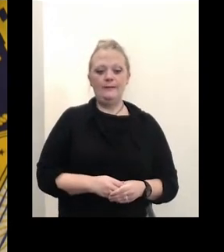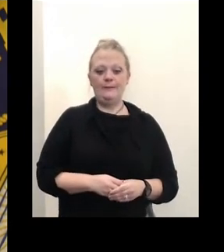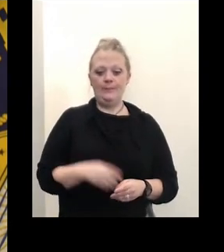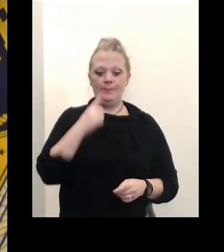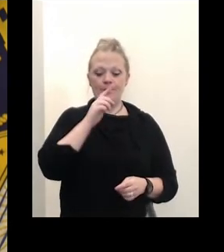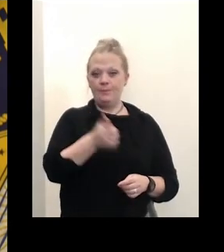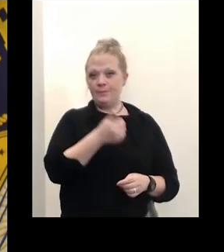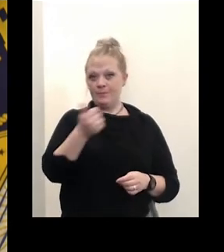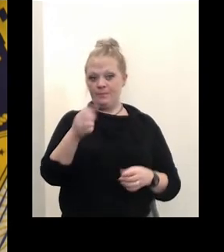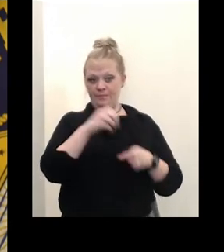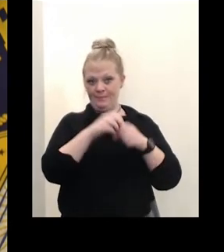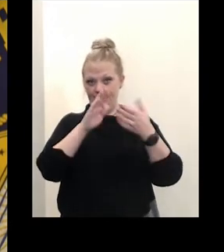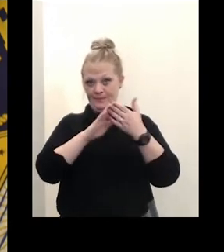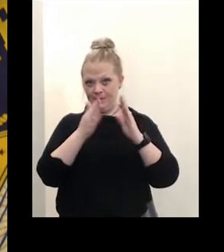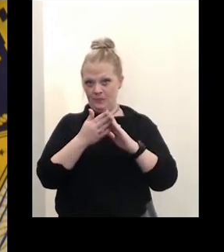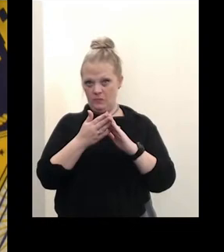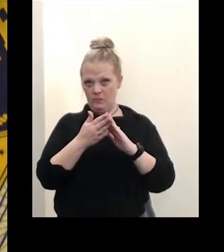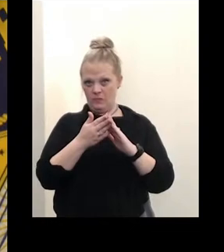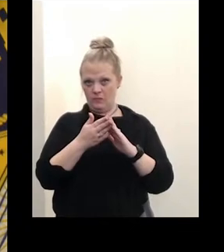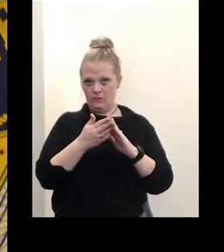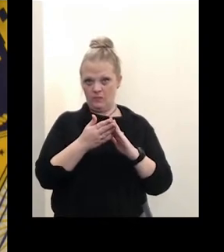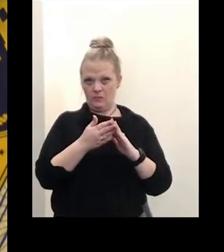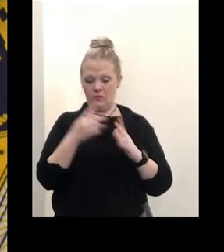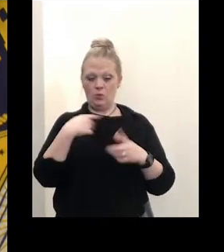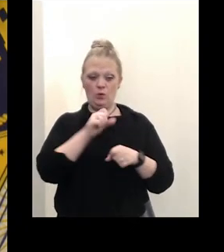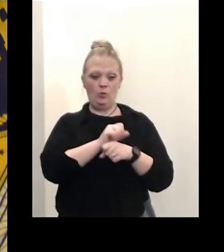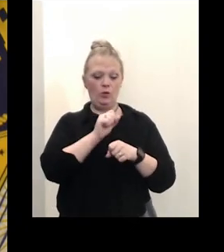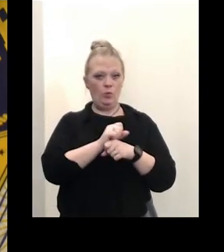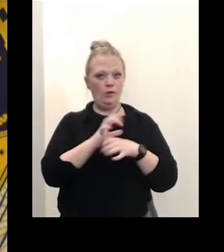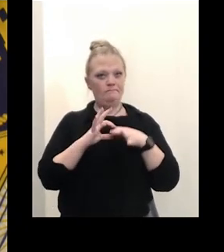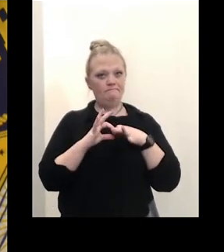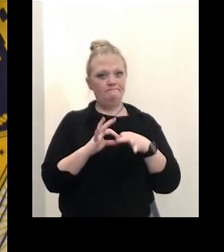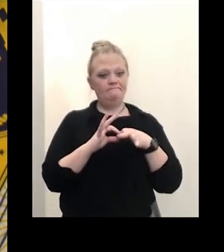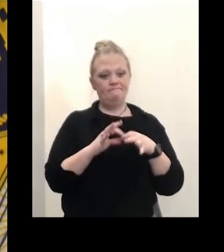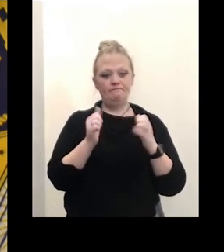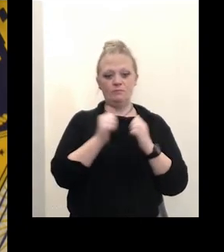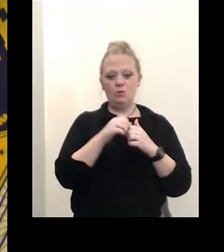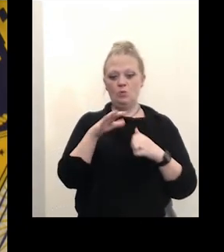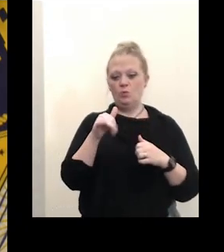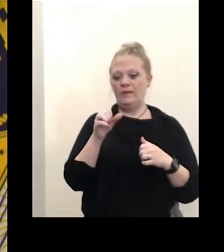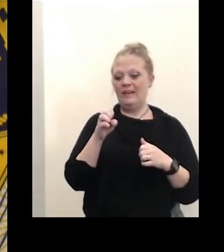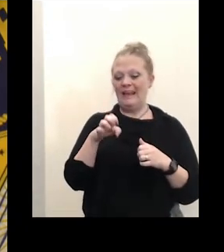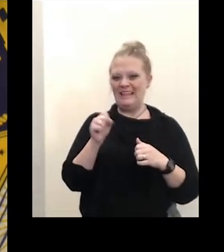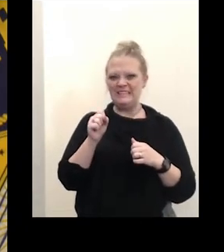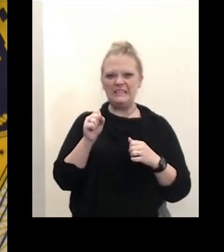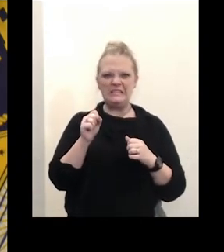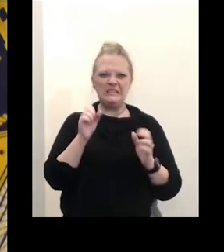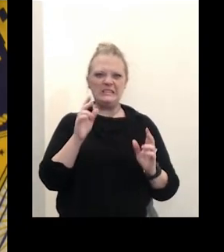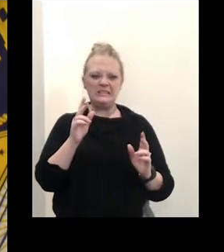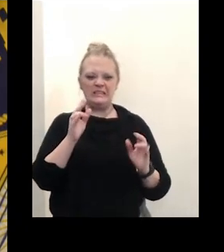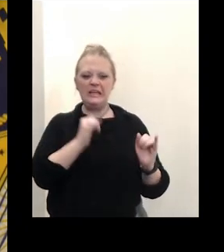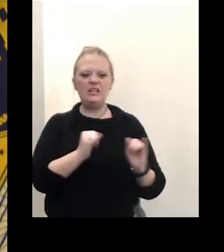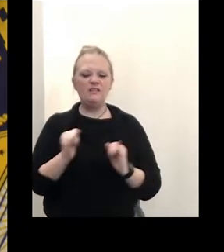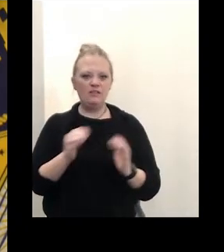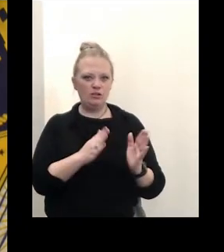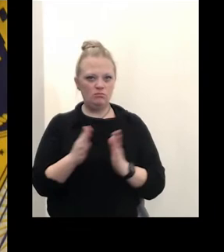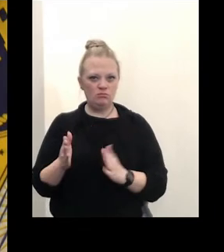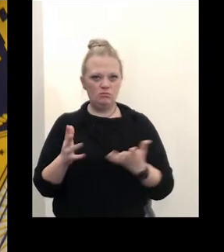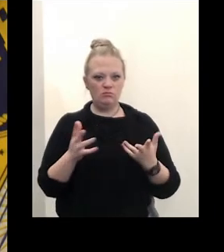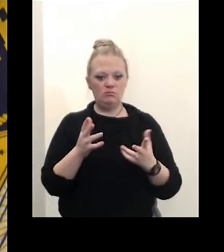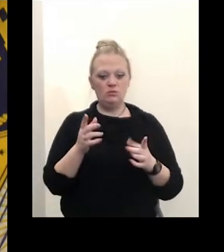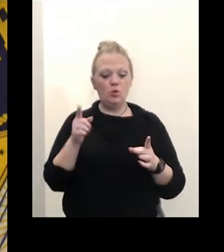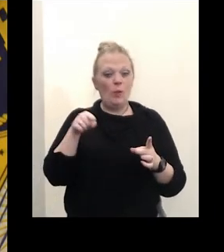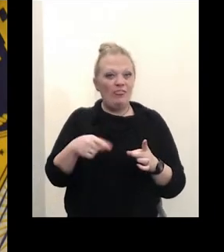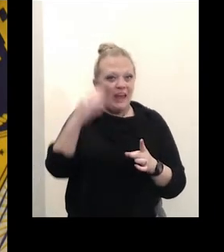in the community um we work uh closely with our our cases to make sure that they understand who their close contacts